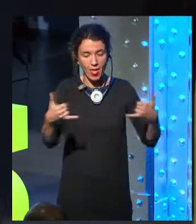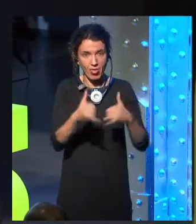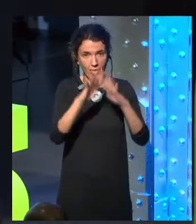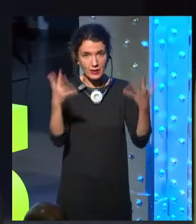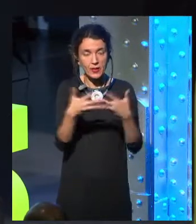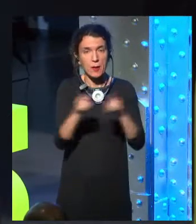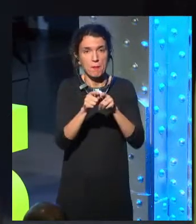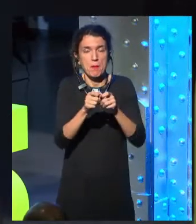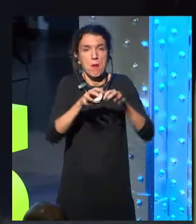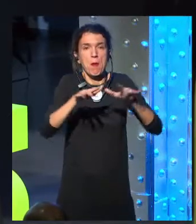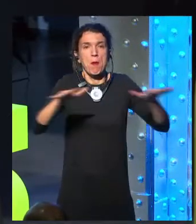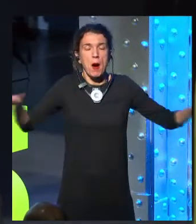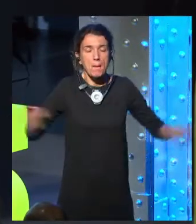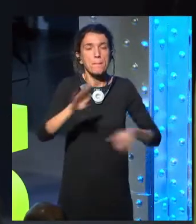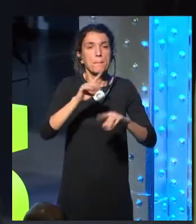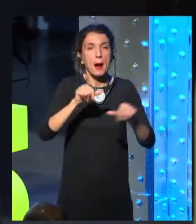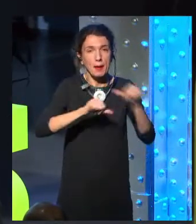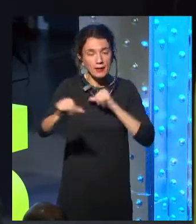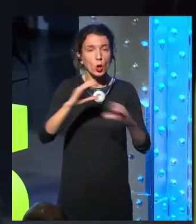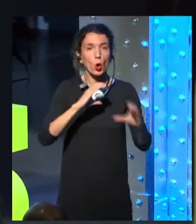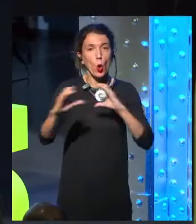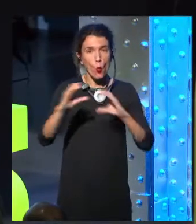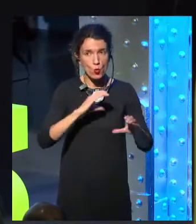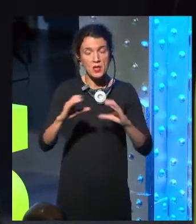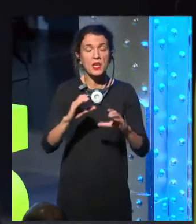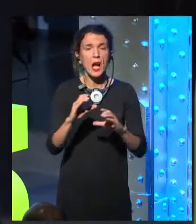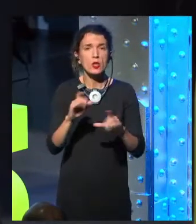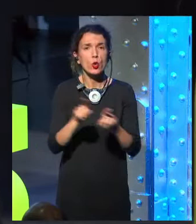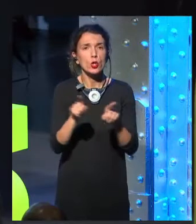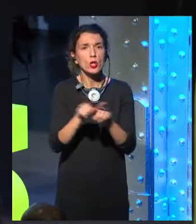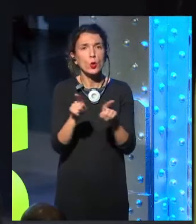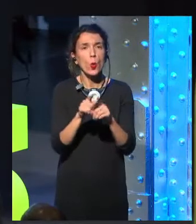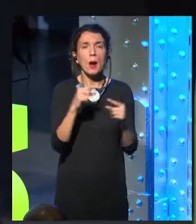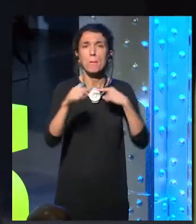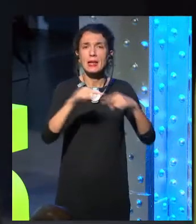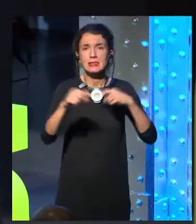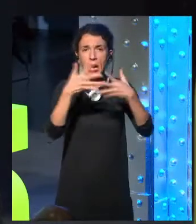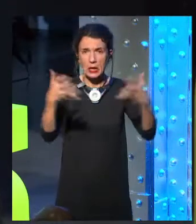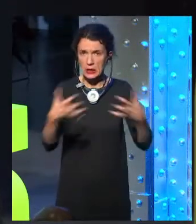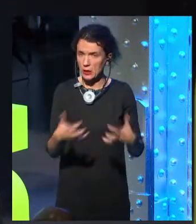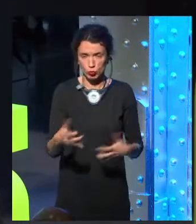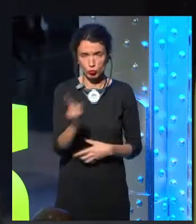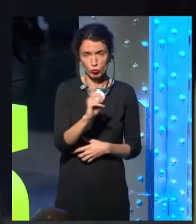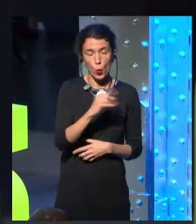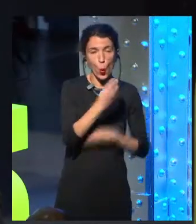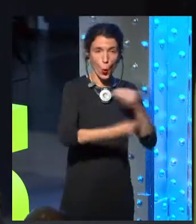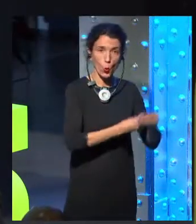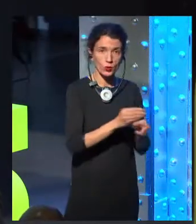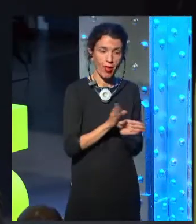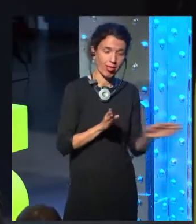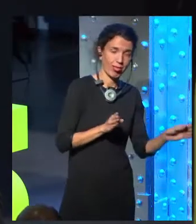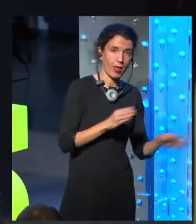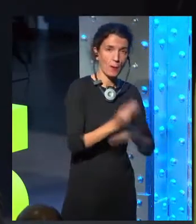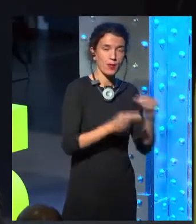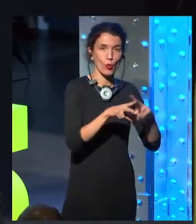same kind of thing that we worried about in the Industrial Revolution, it's just another version of the Industrial Revolution, it's going to